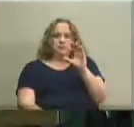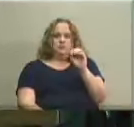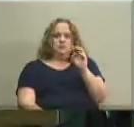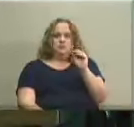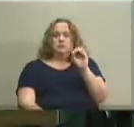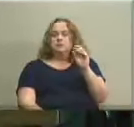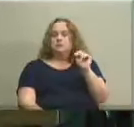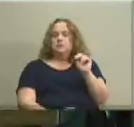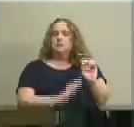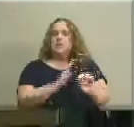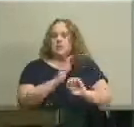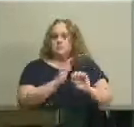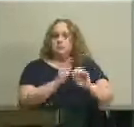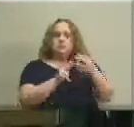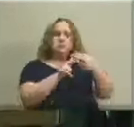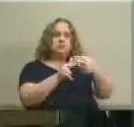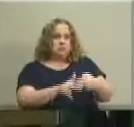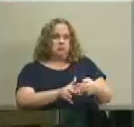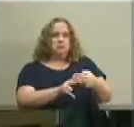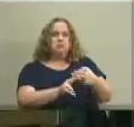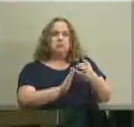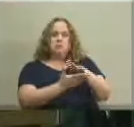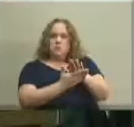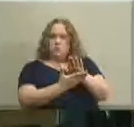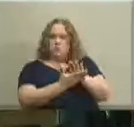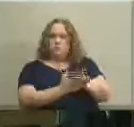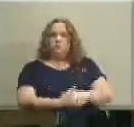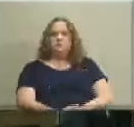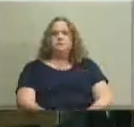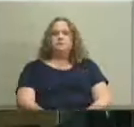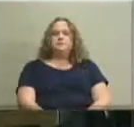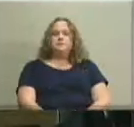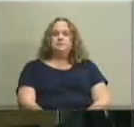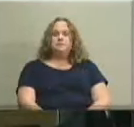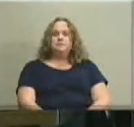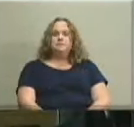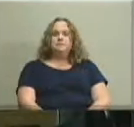Elementary be the name of the school being built on King's Crown